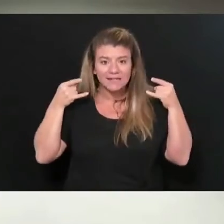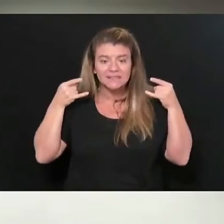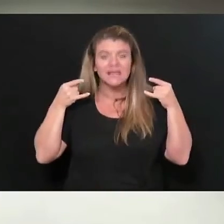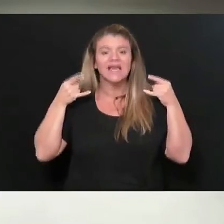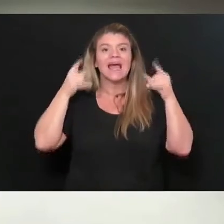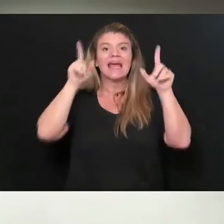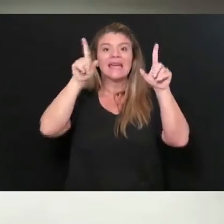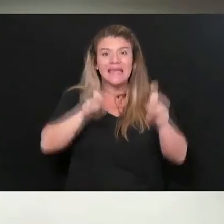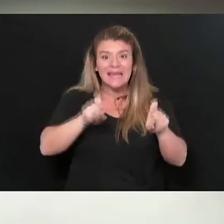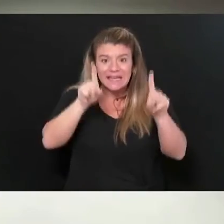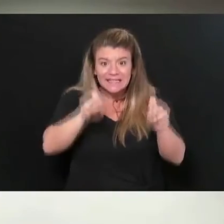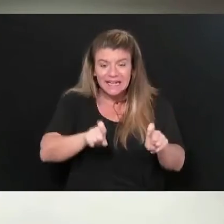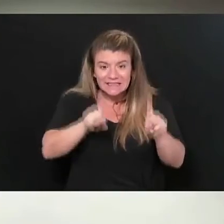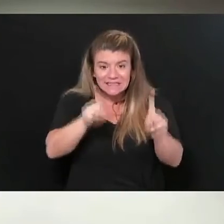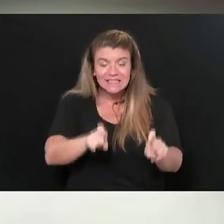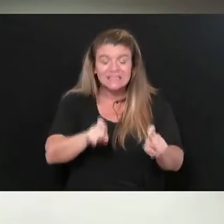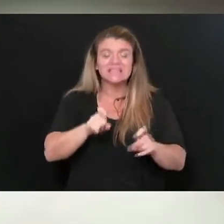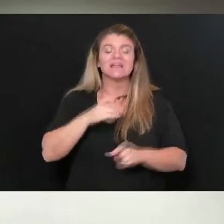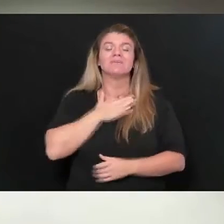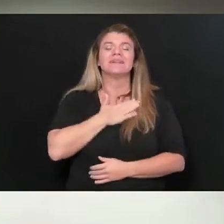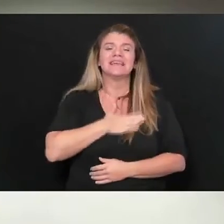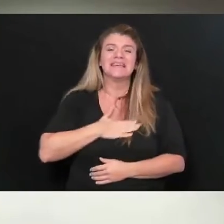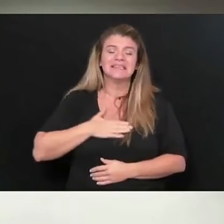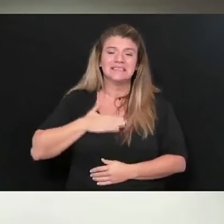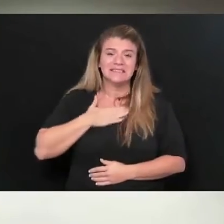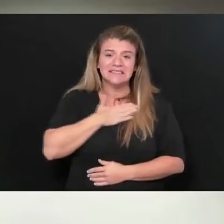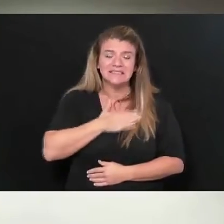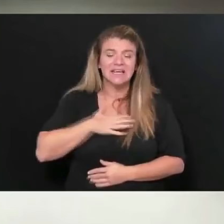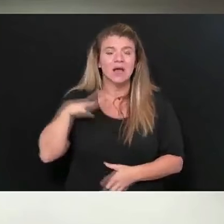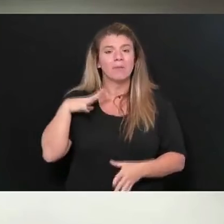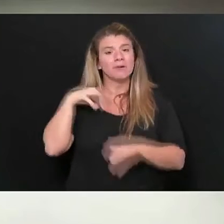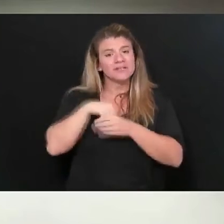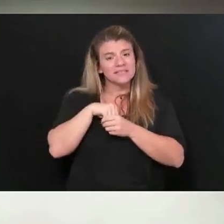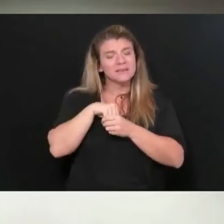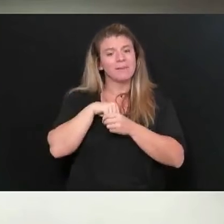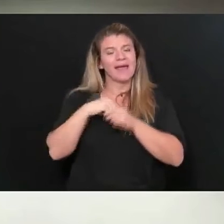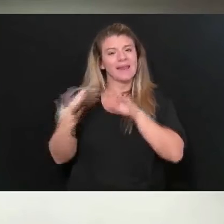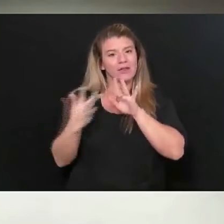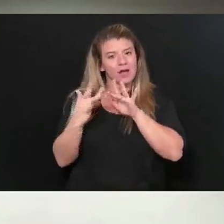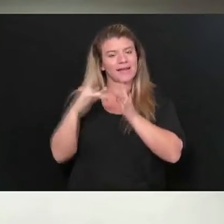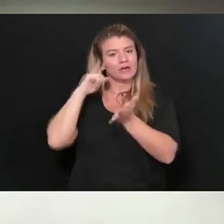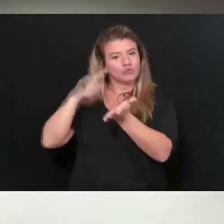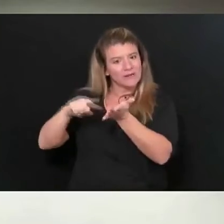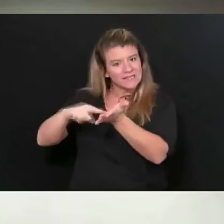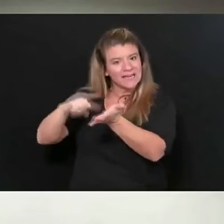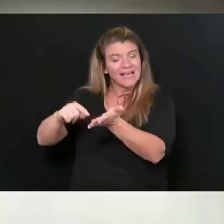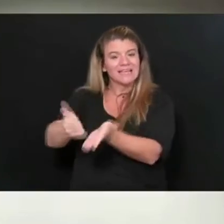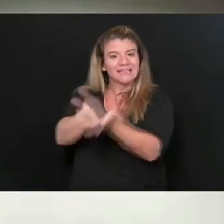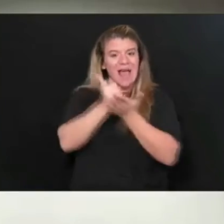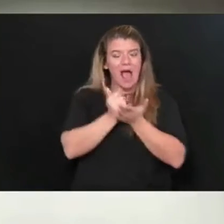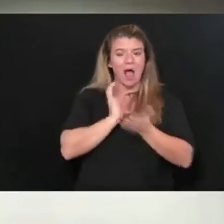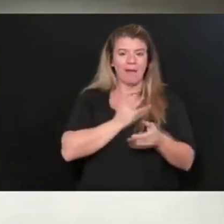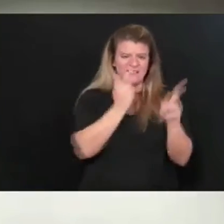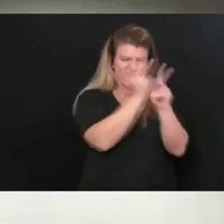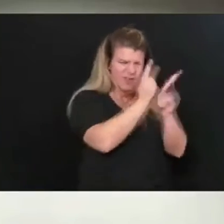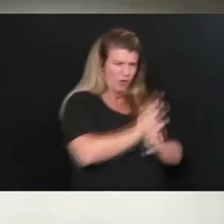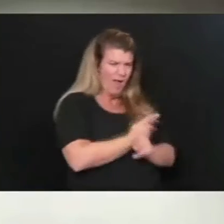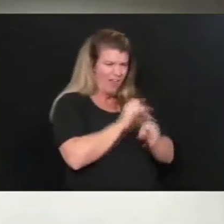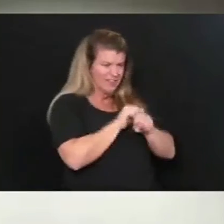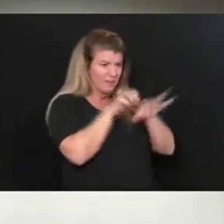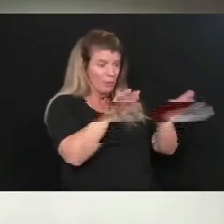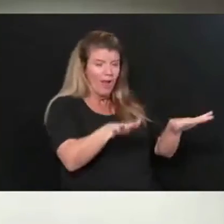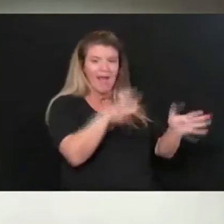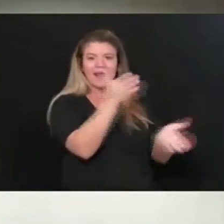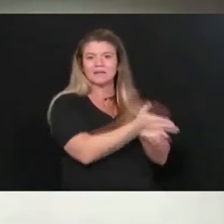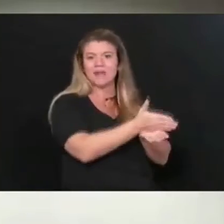get tested, please participate in the contact tracing to help us mitigate this spread so